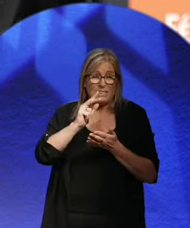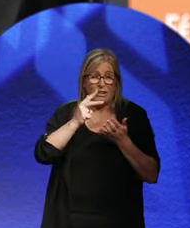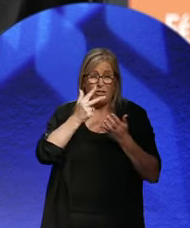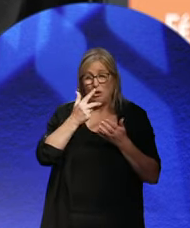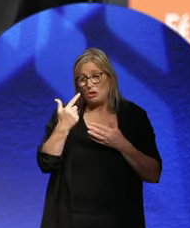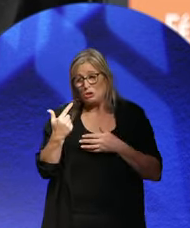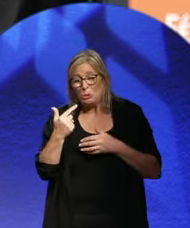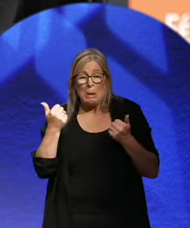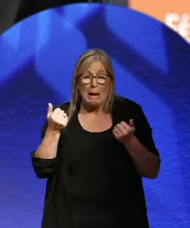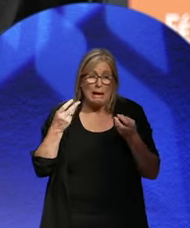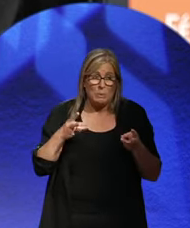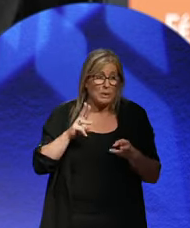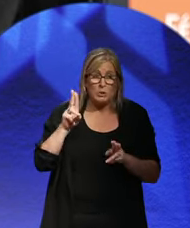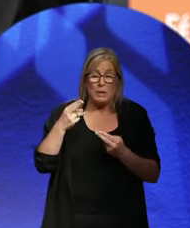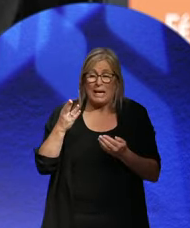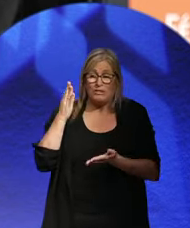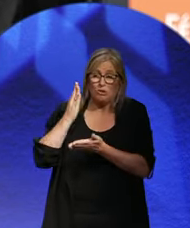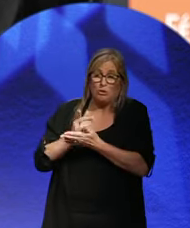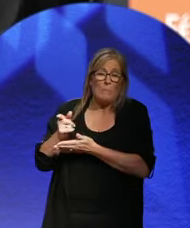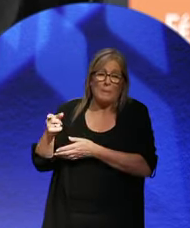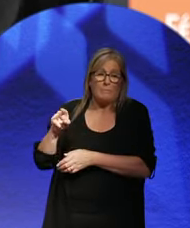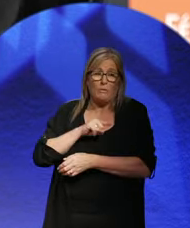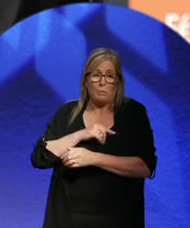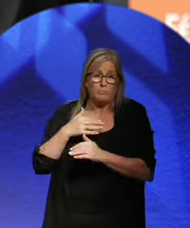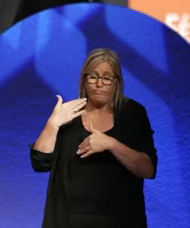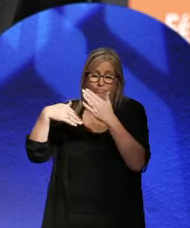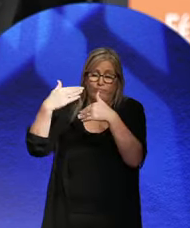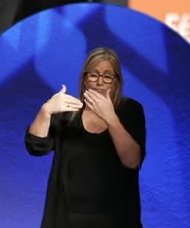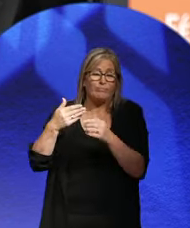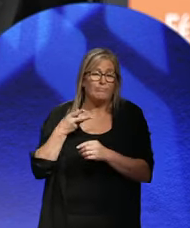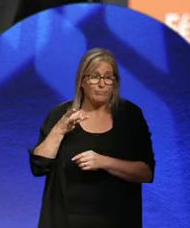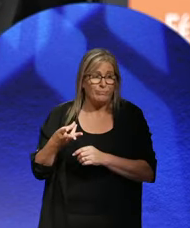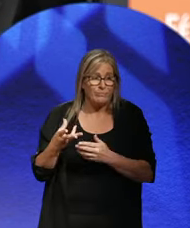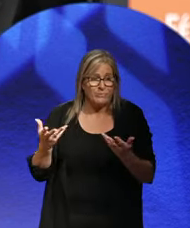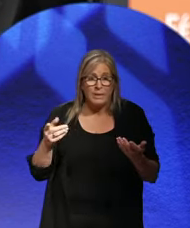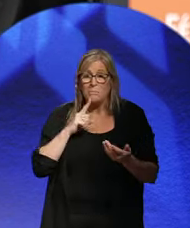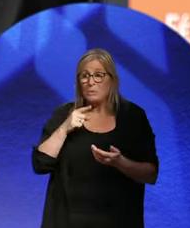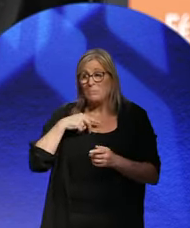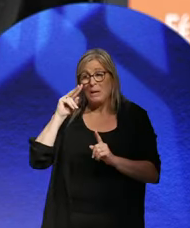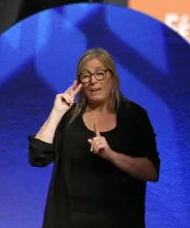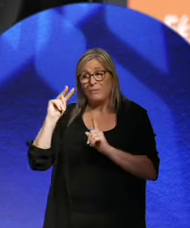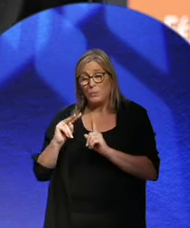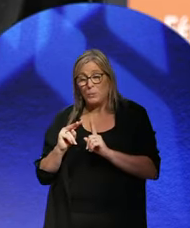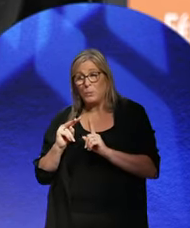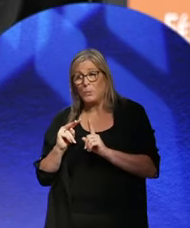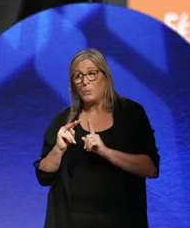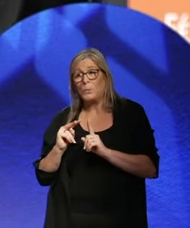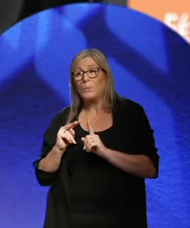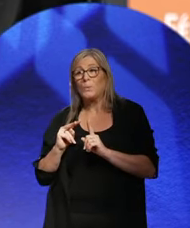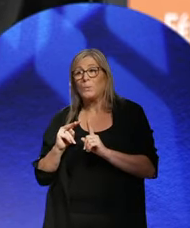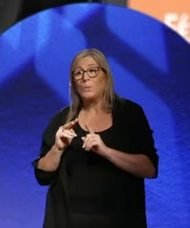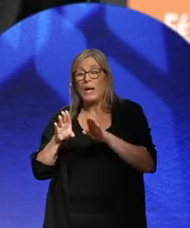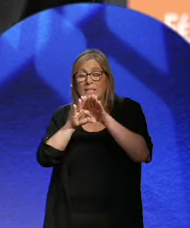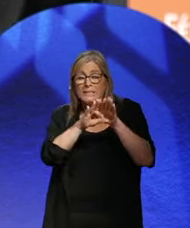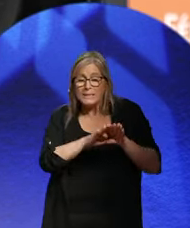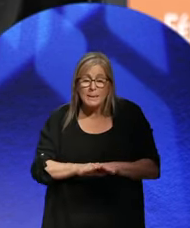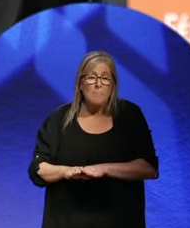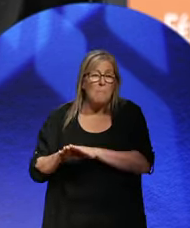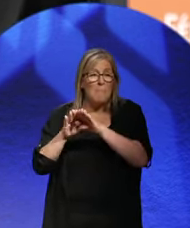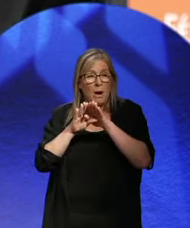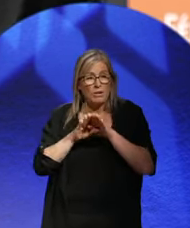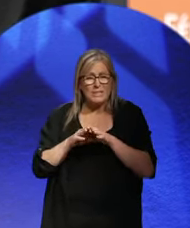we couldn't have kept him from power. I think my view on it is this. A democracy needs